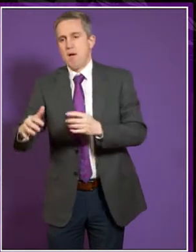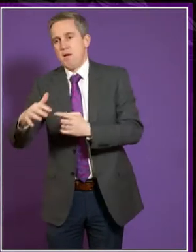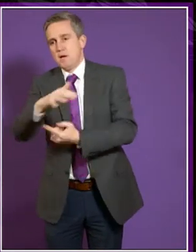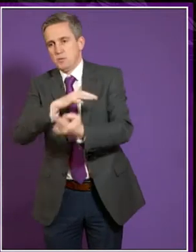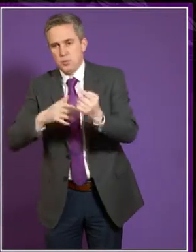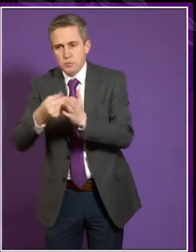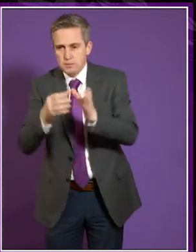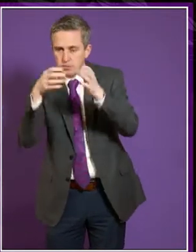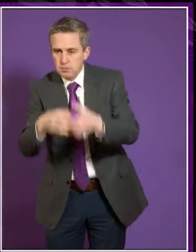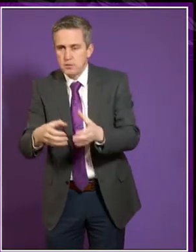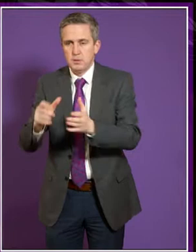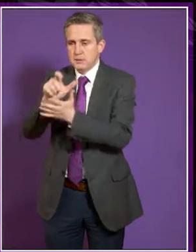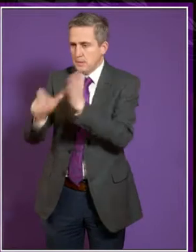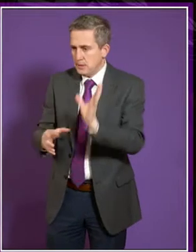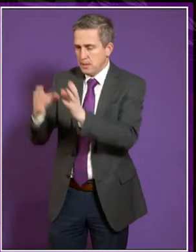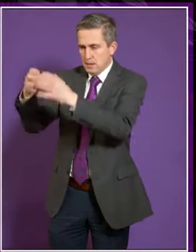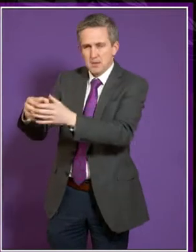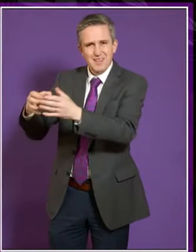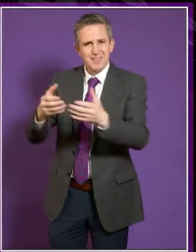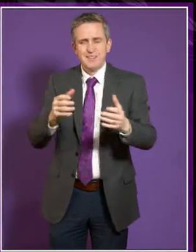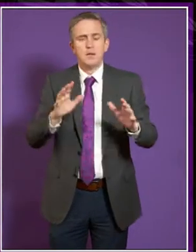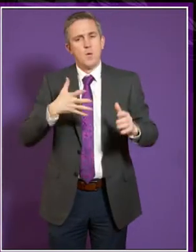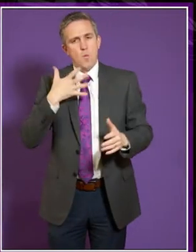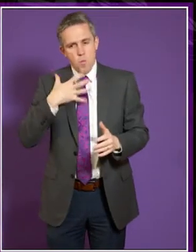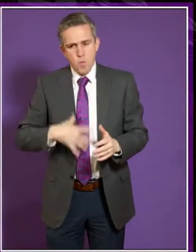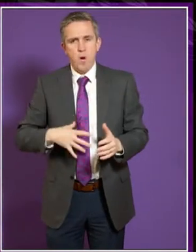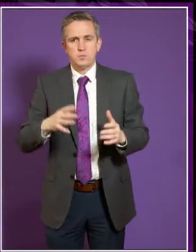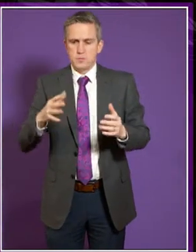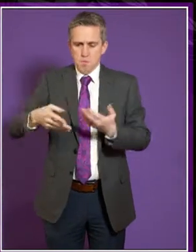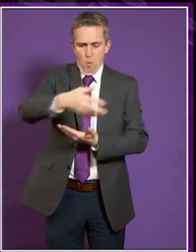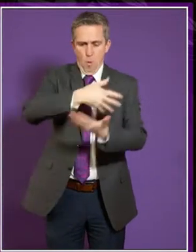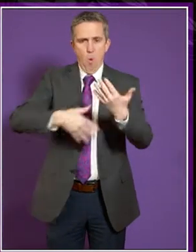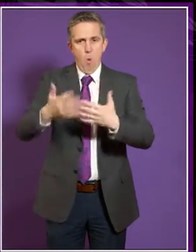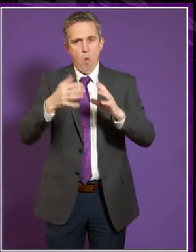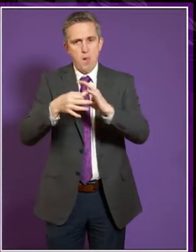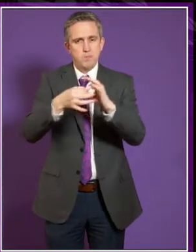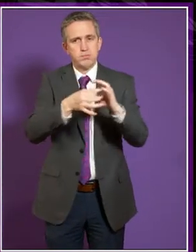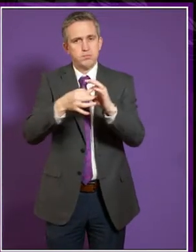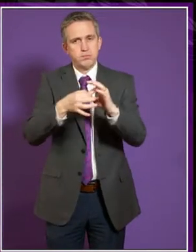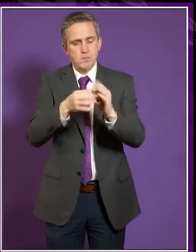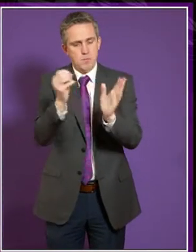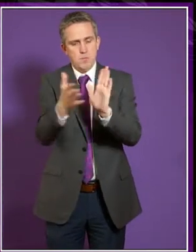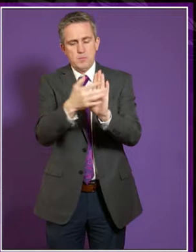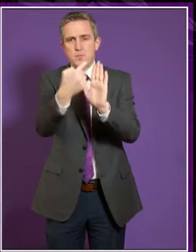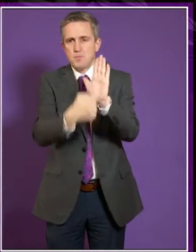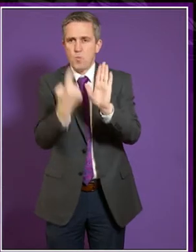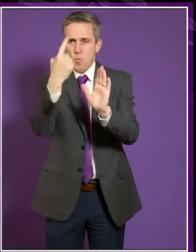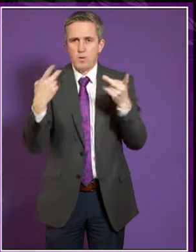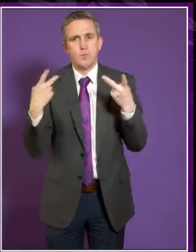classes, which are separate from disability. In reality, these things all intersect and should be seen as part of the